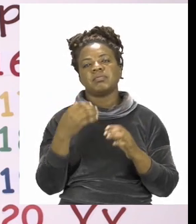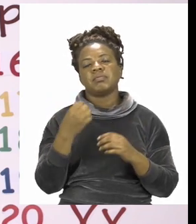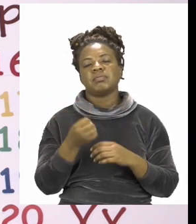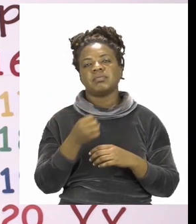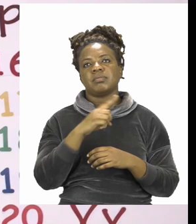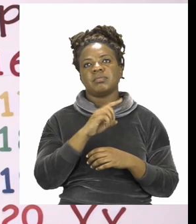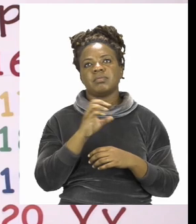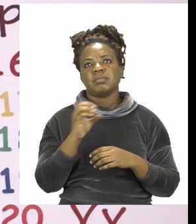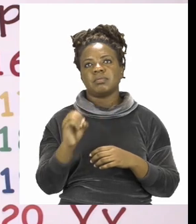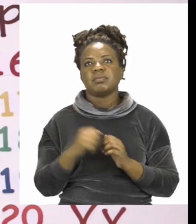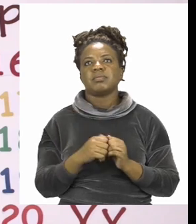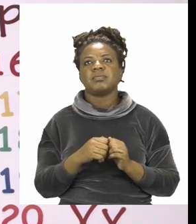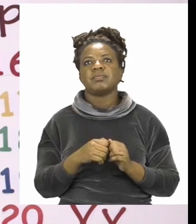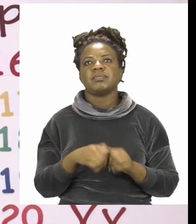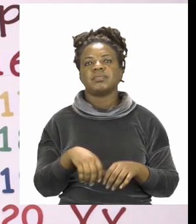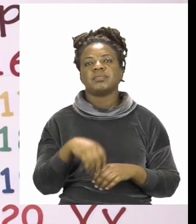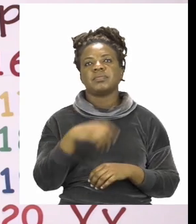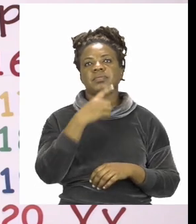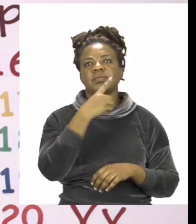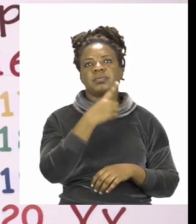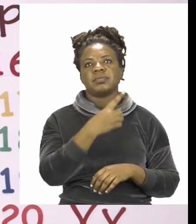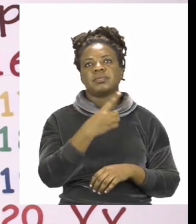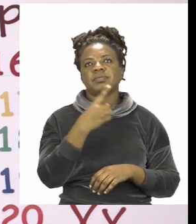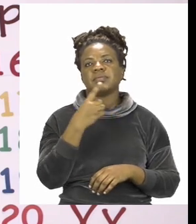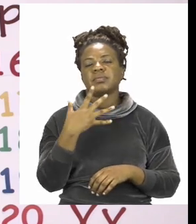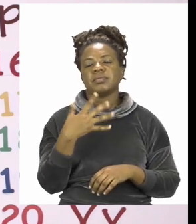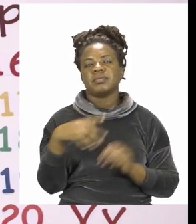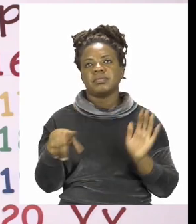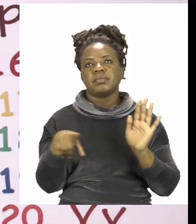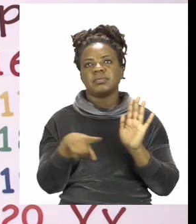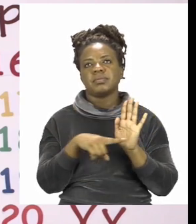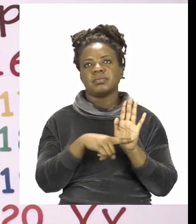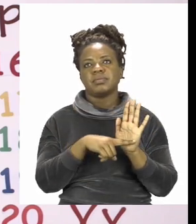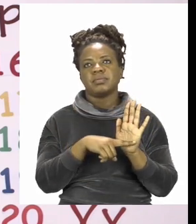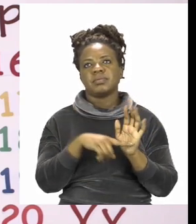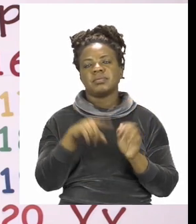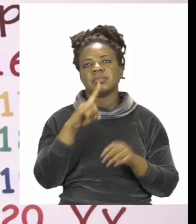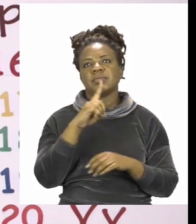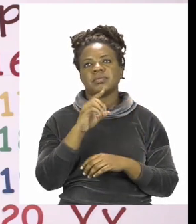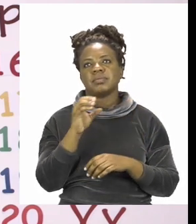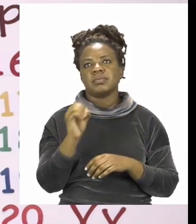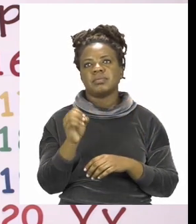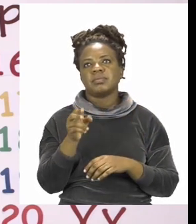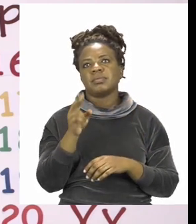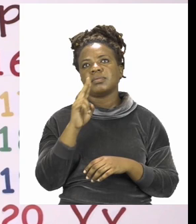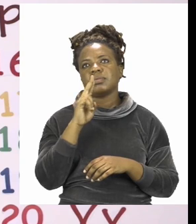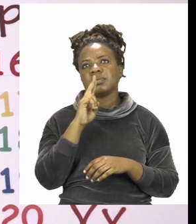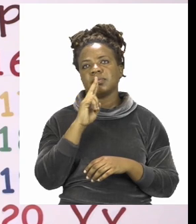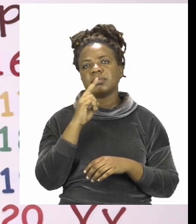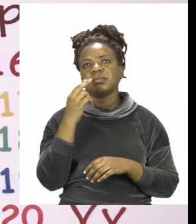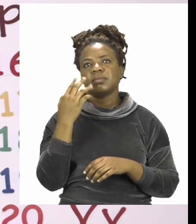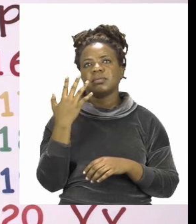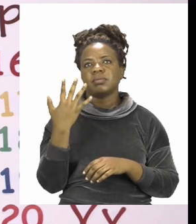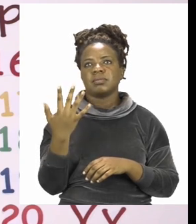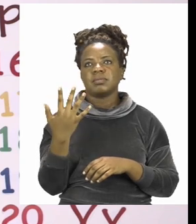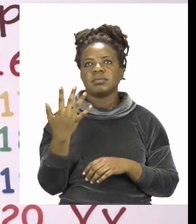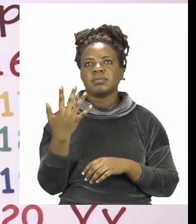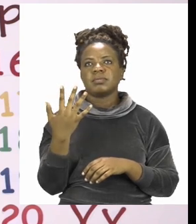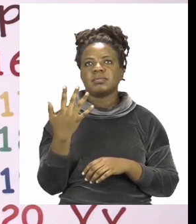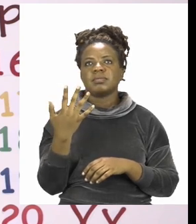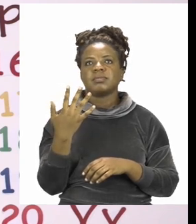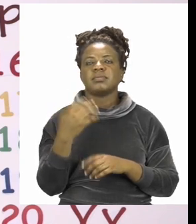makes our sum complete. And it says 15 minus 10 equals 5.